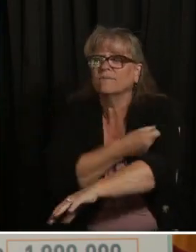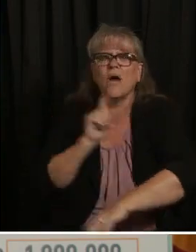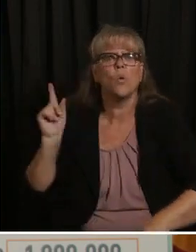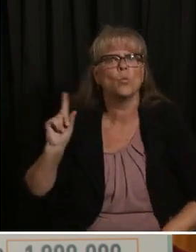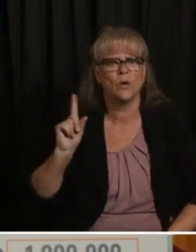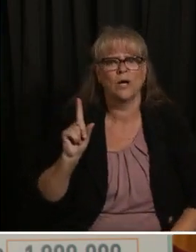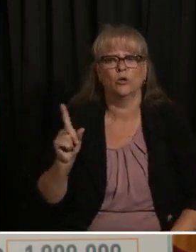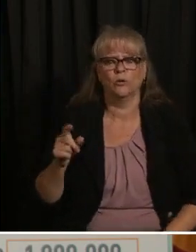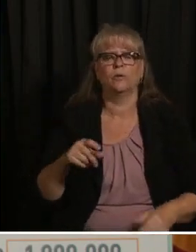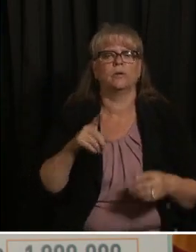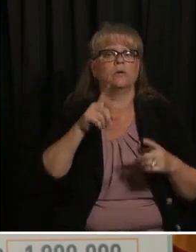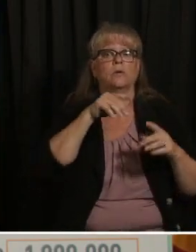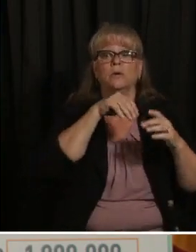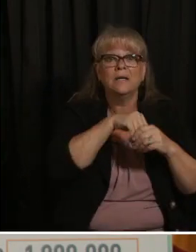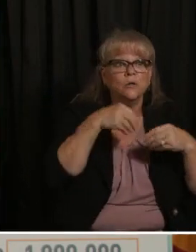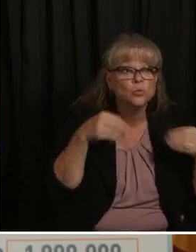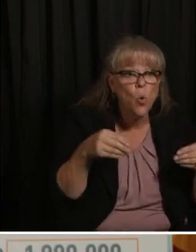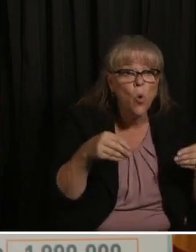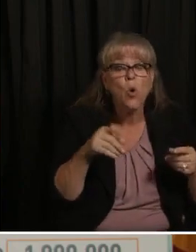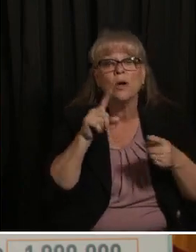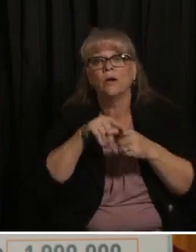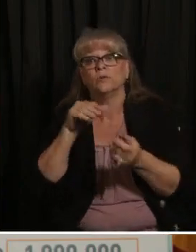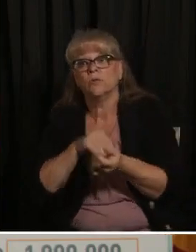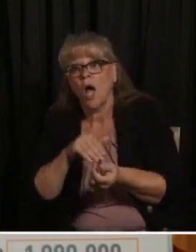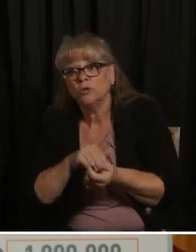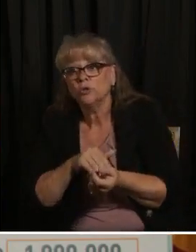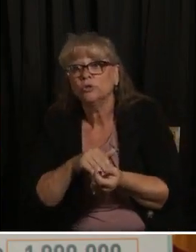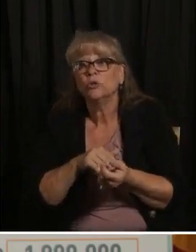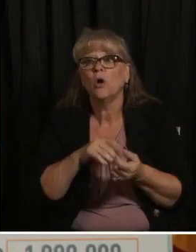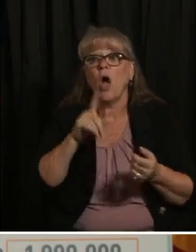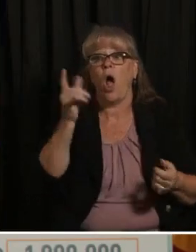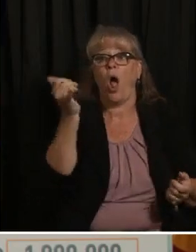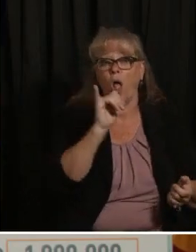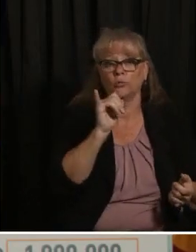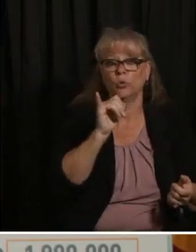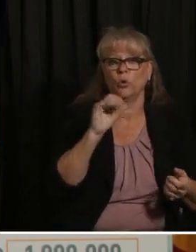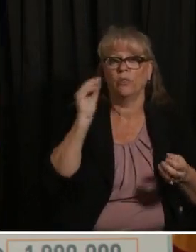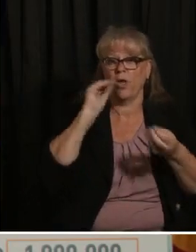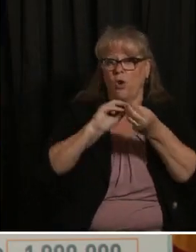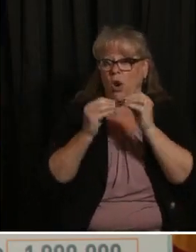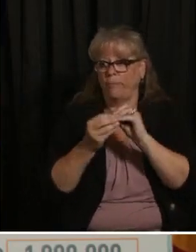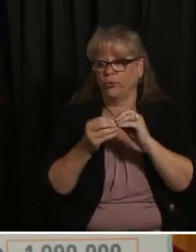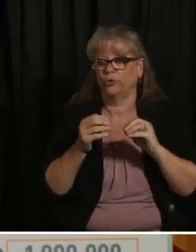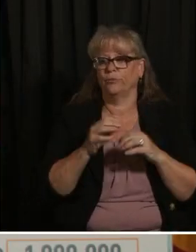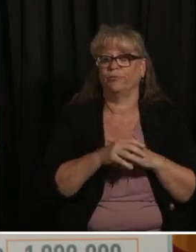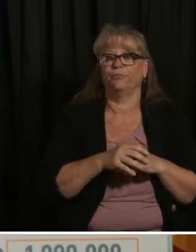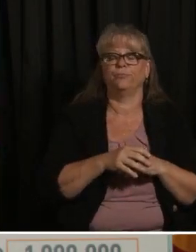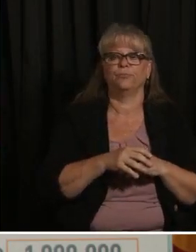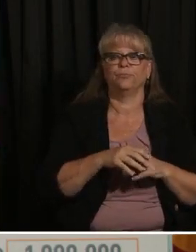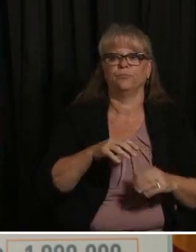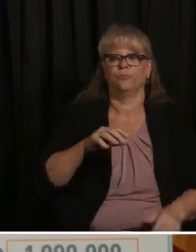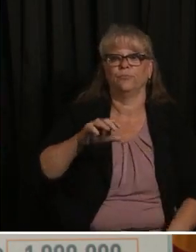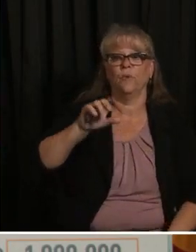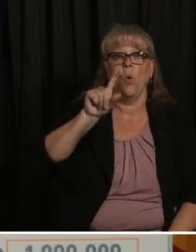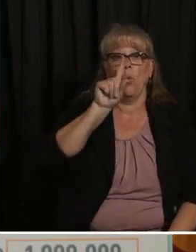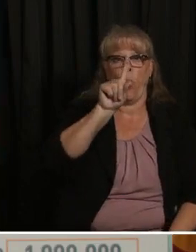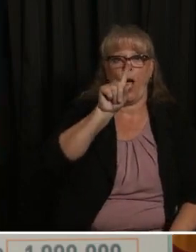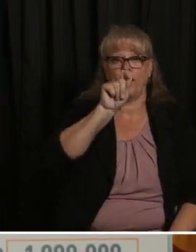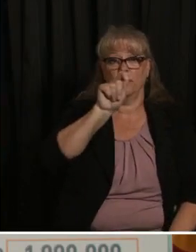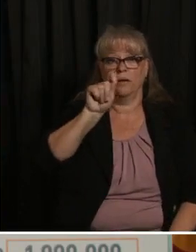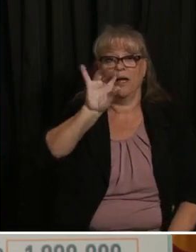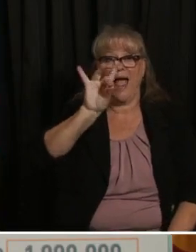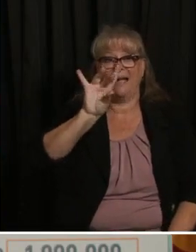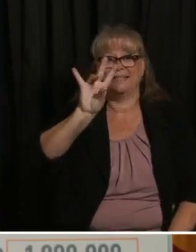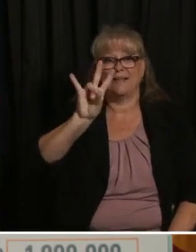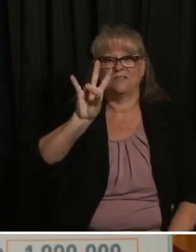co vax co for the latest information on walk-in appointments on same-day appointments uh many